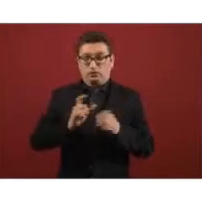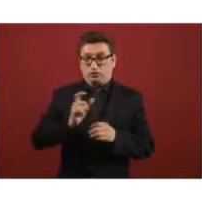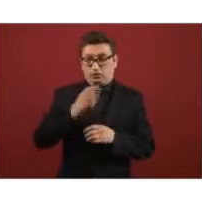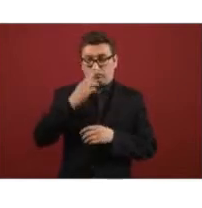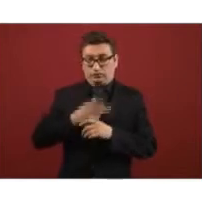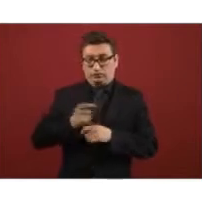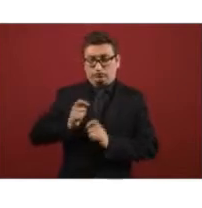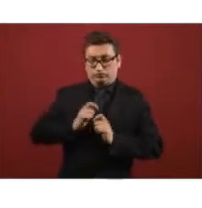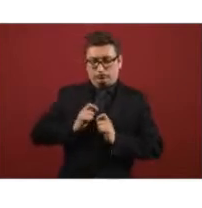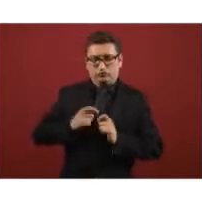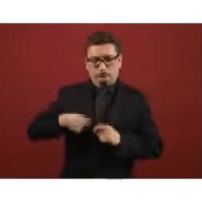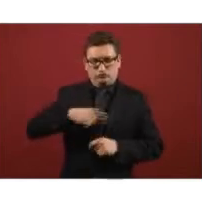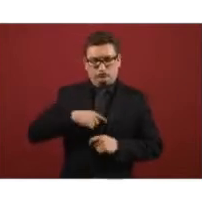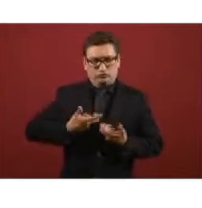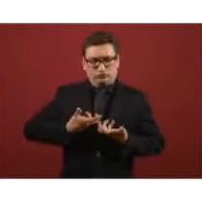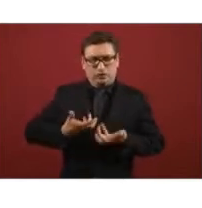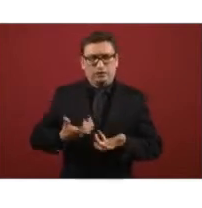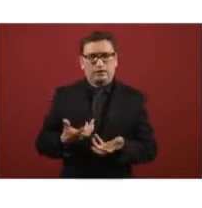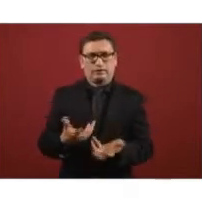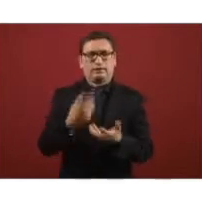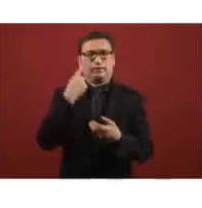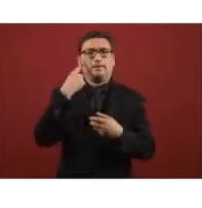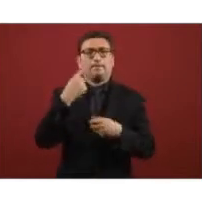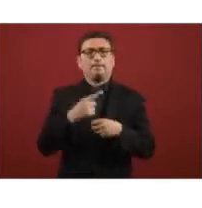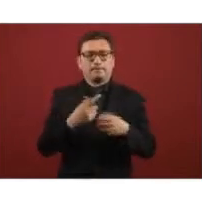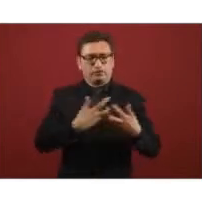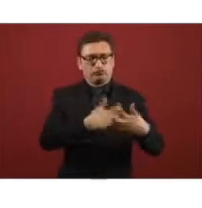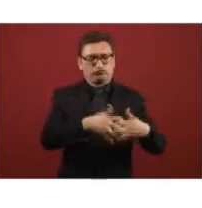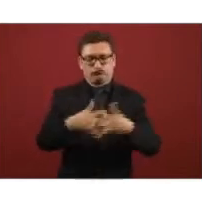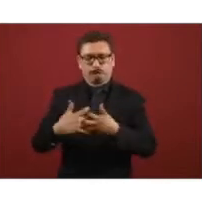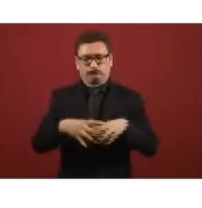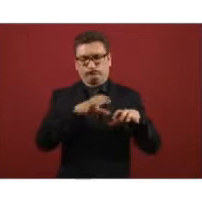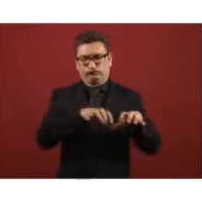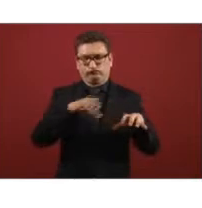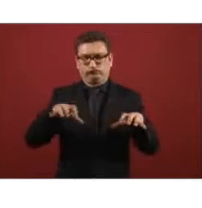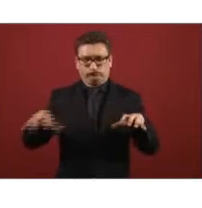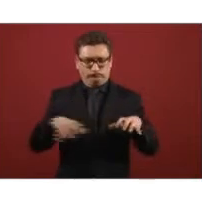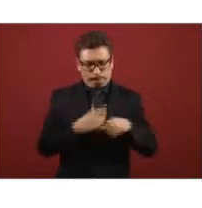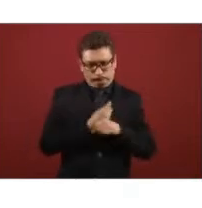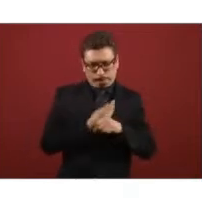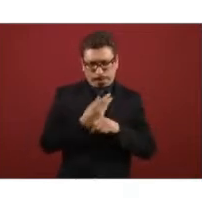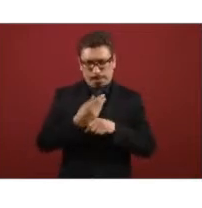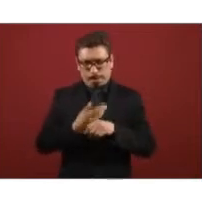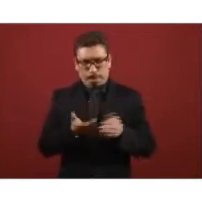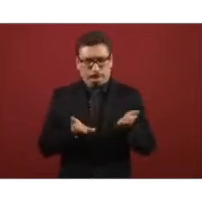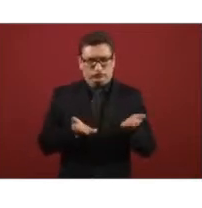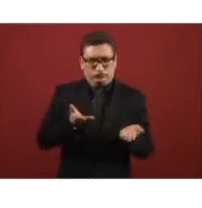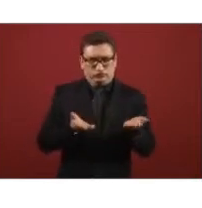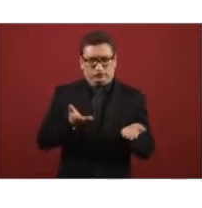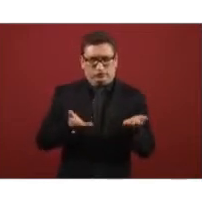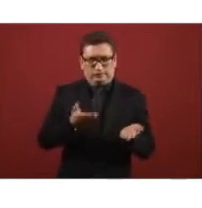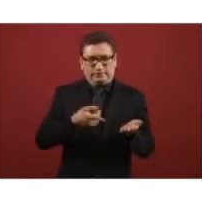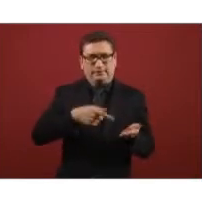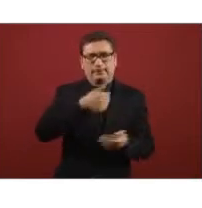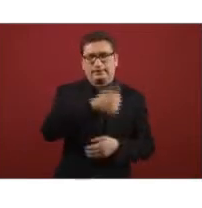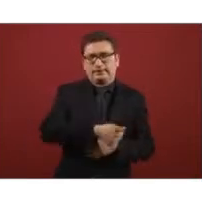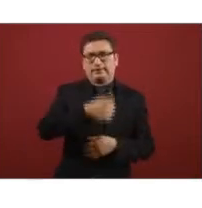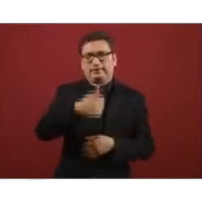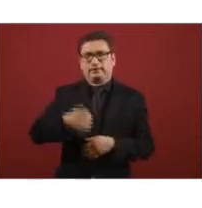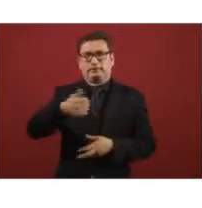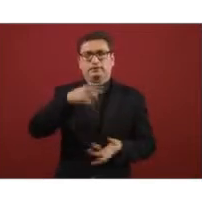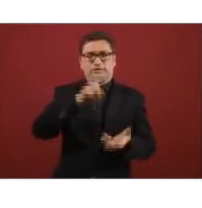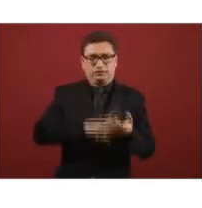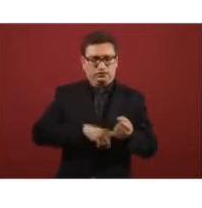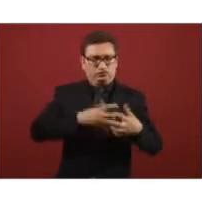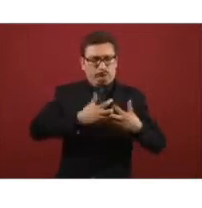we received it but practically when we started to take actions to stabilize the refineries and we started to put